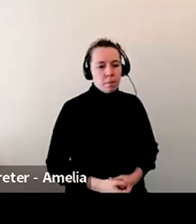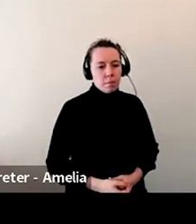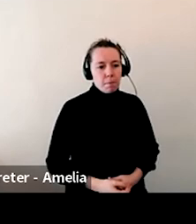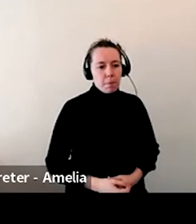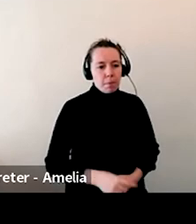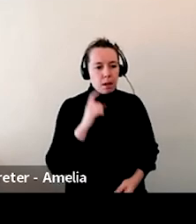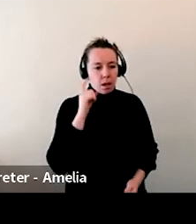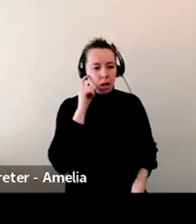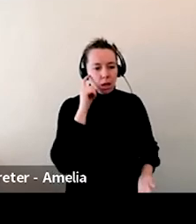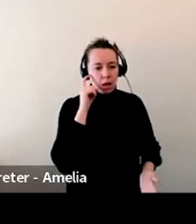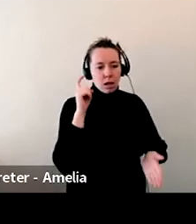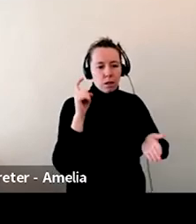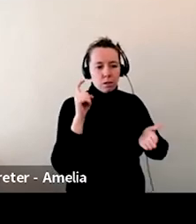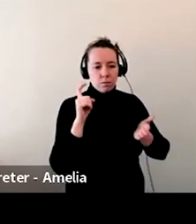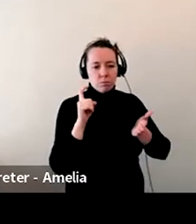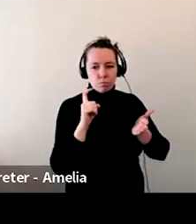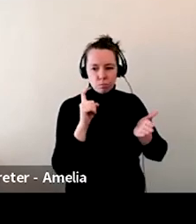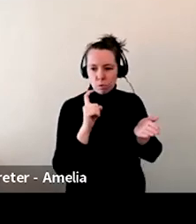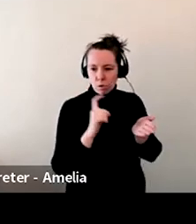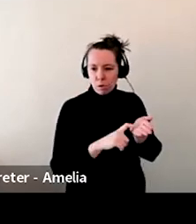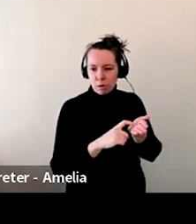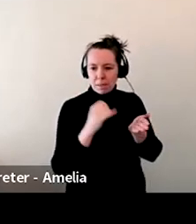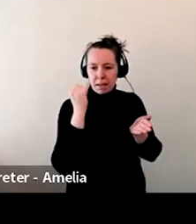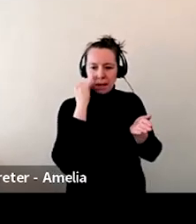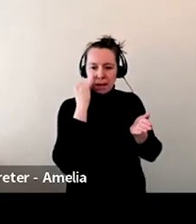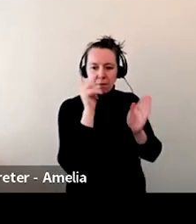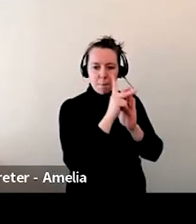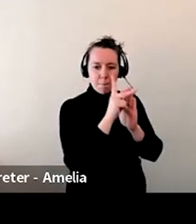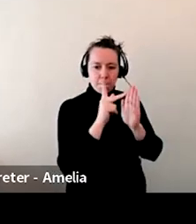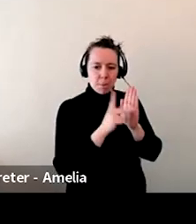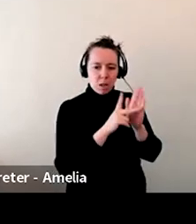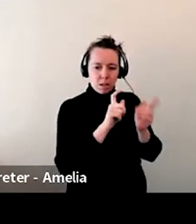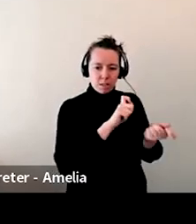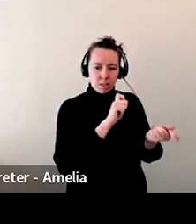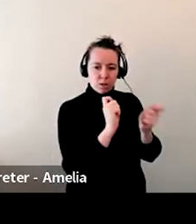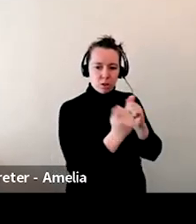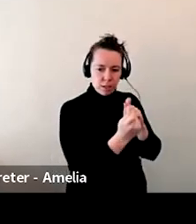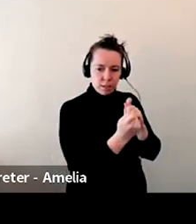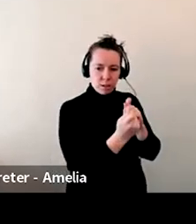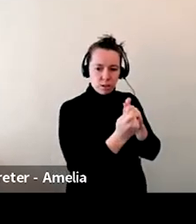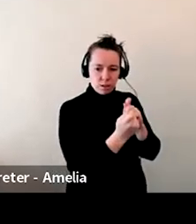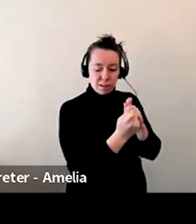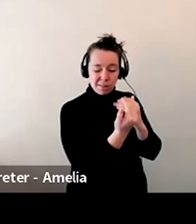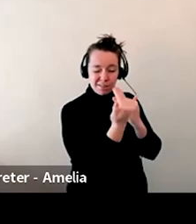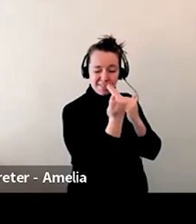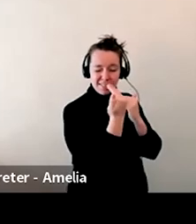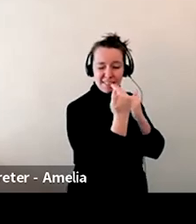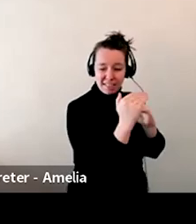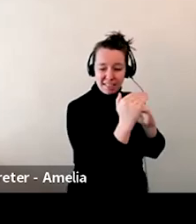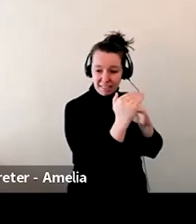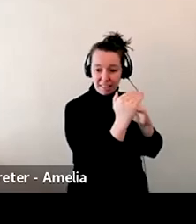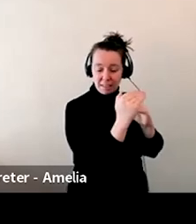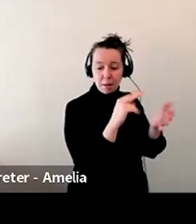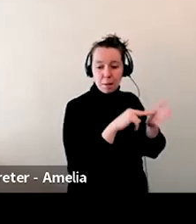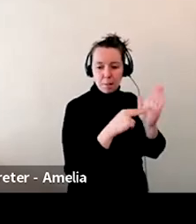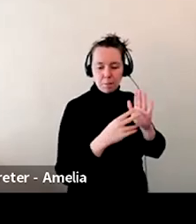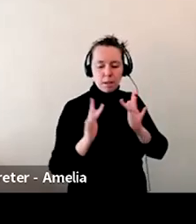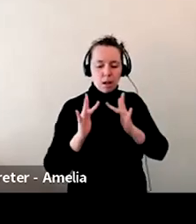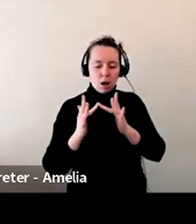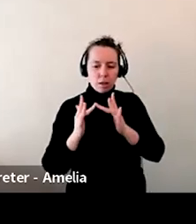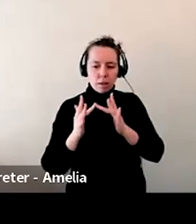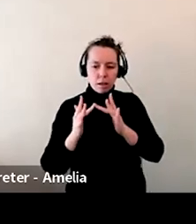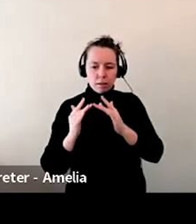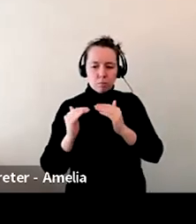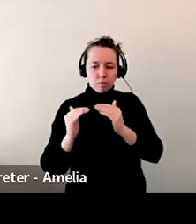restriction come into play. Like when we were, we're only curbside, we did get a bump in online sales. Um, but